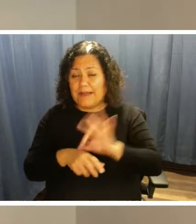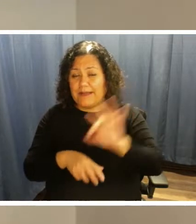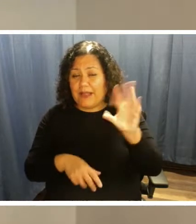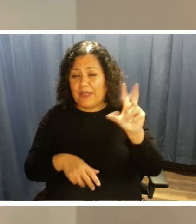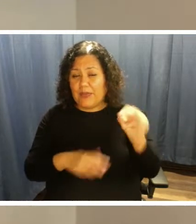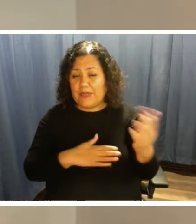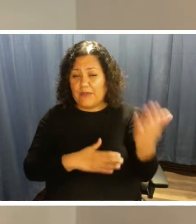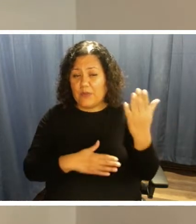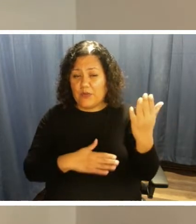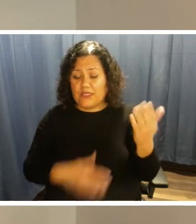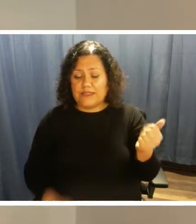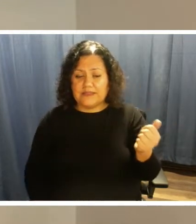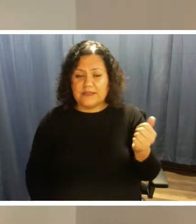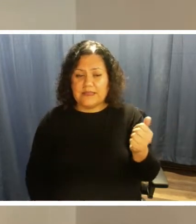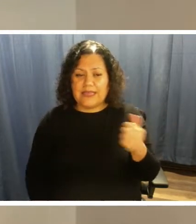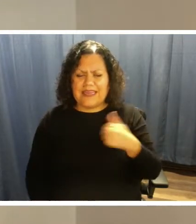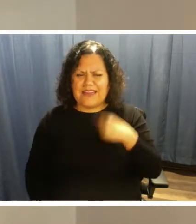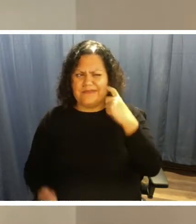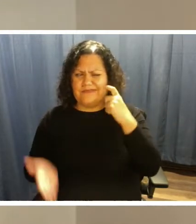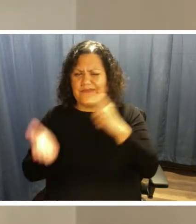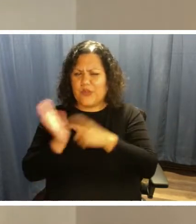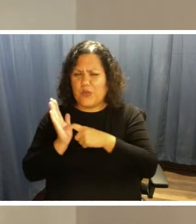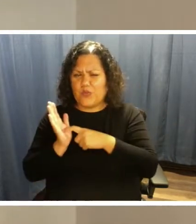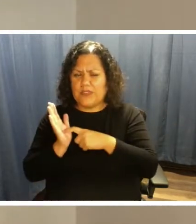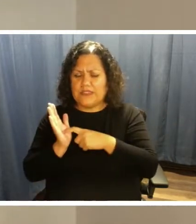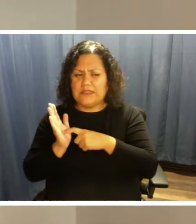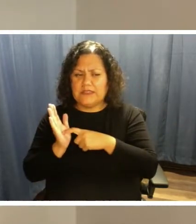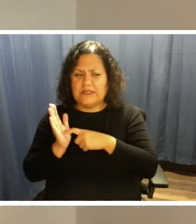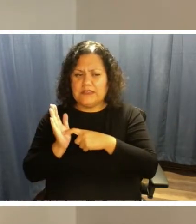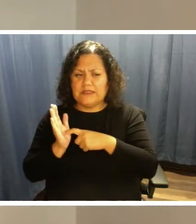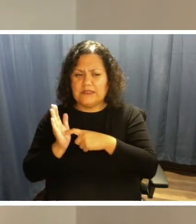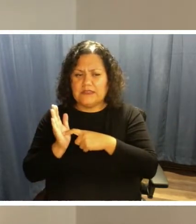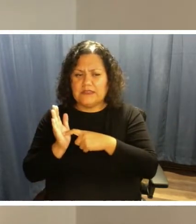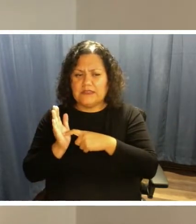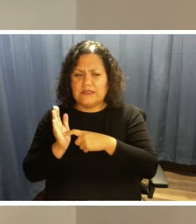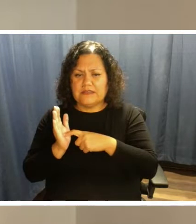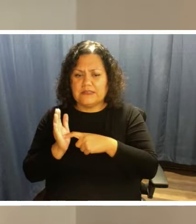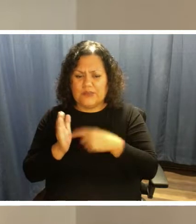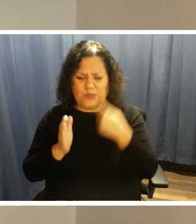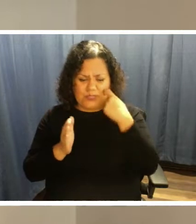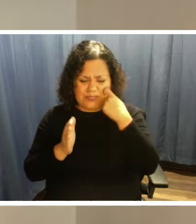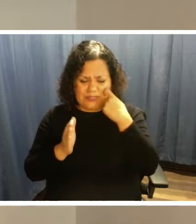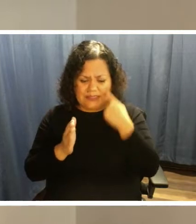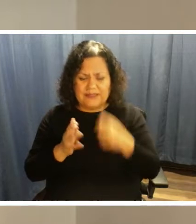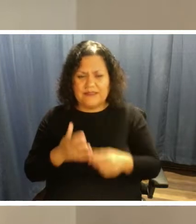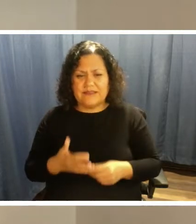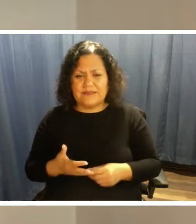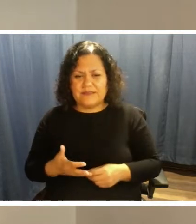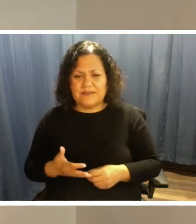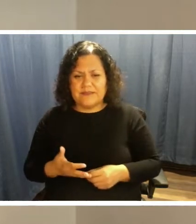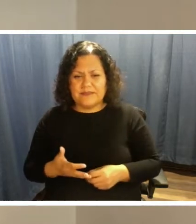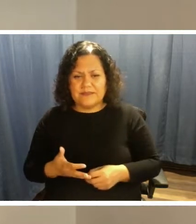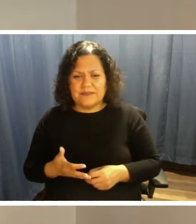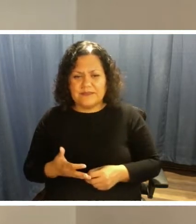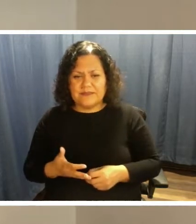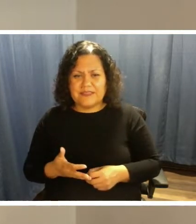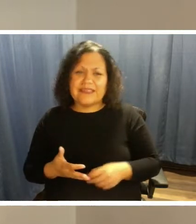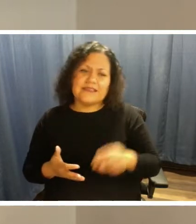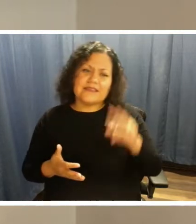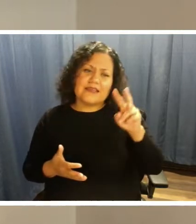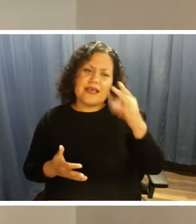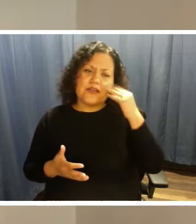the morning. And what I notice is, as of late, and I know it's because VIA is short of drivers